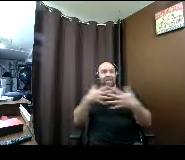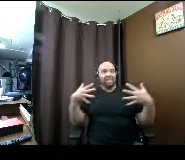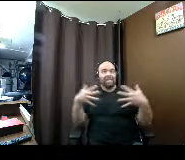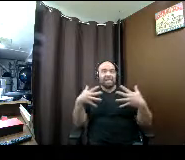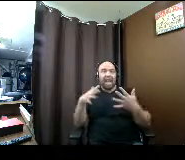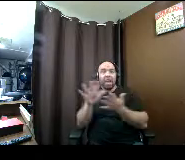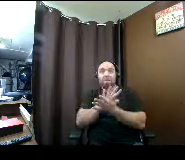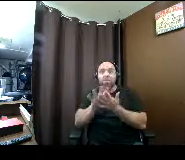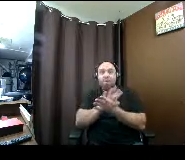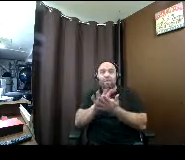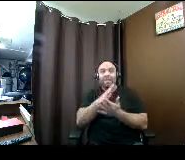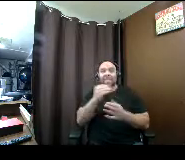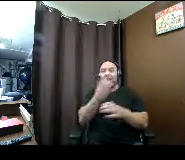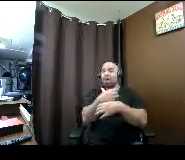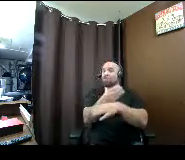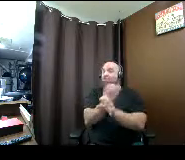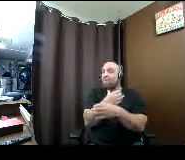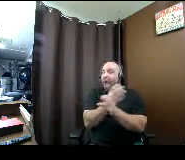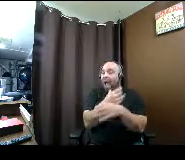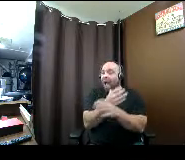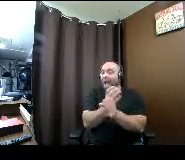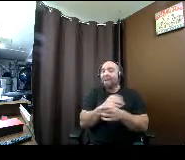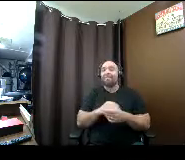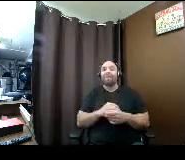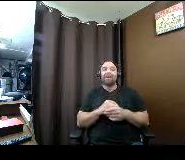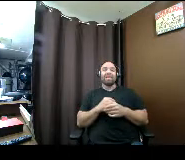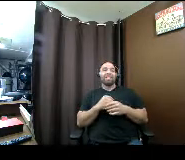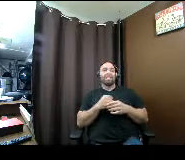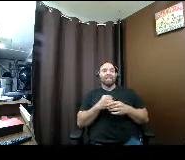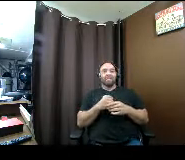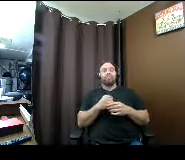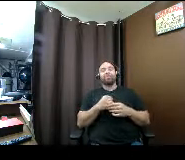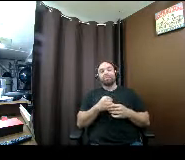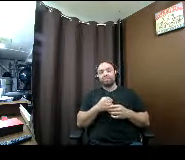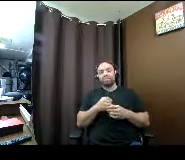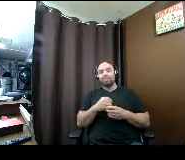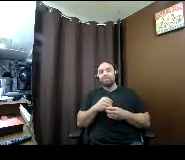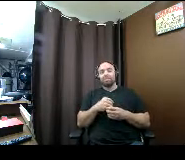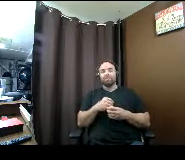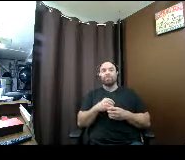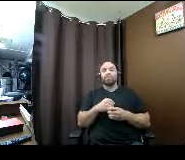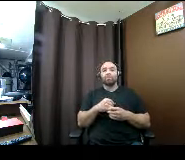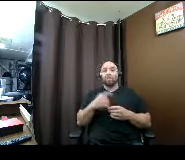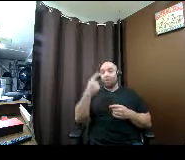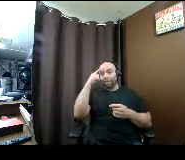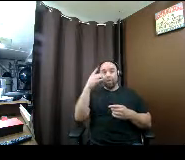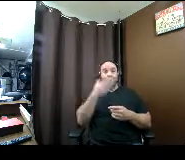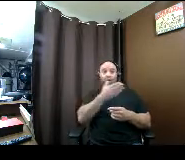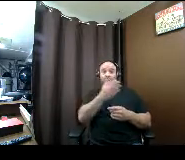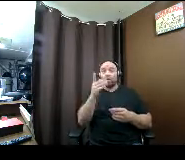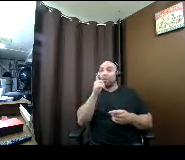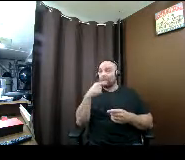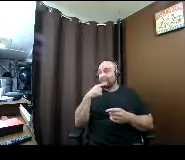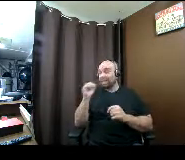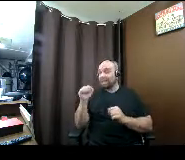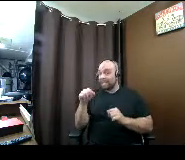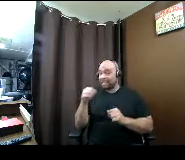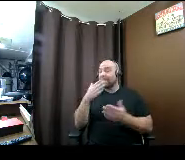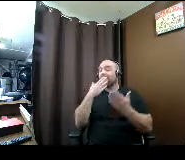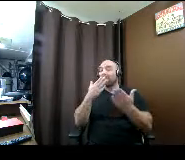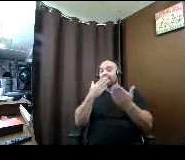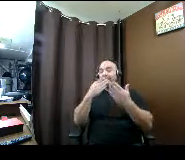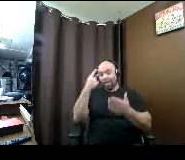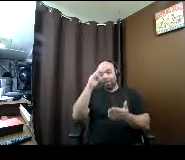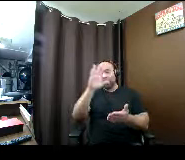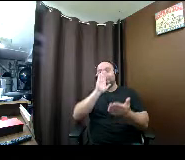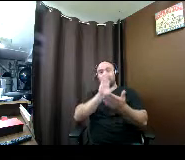crafting will i earn a livable wage doing that no for those of you who said yes thank you for your belief